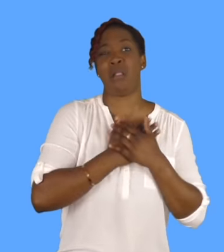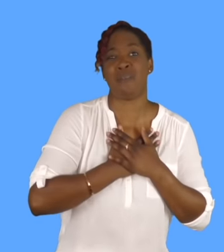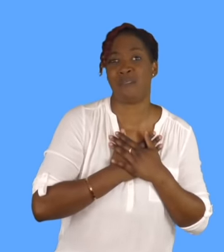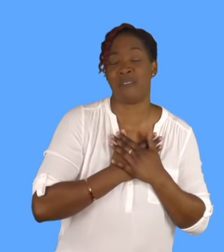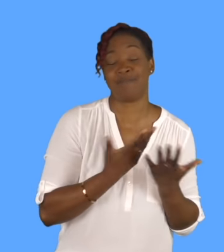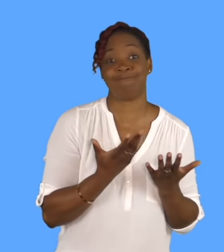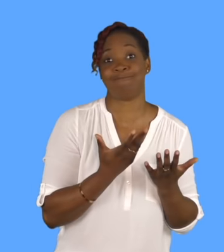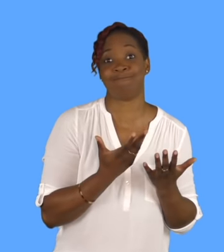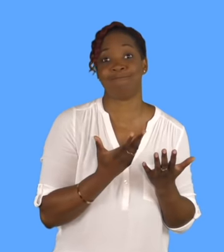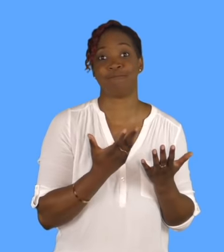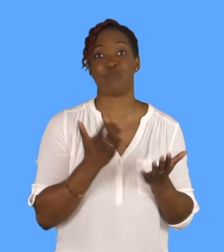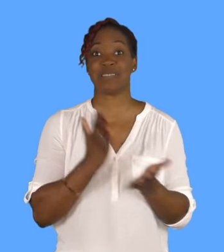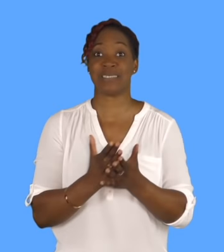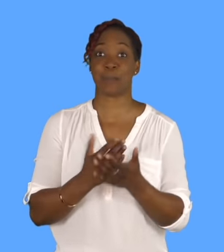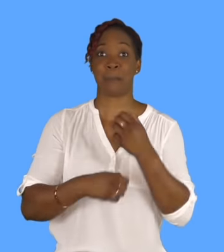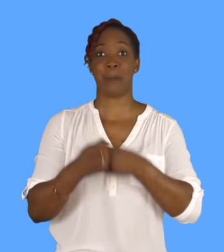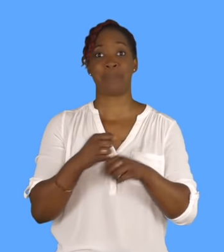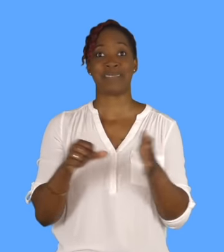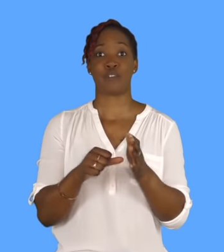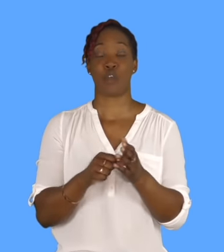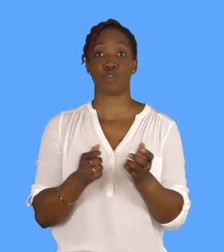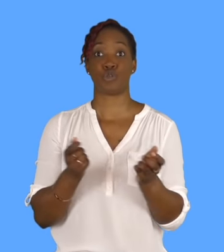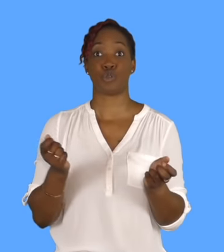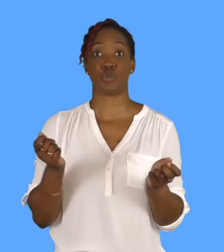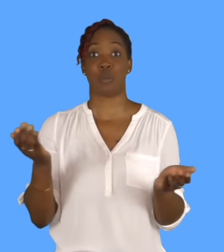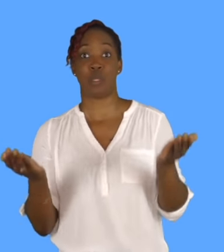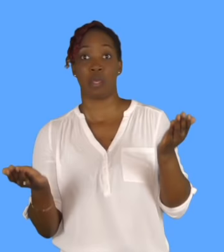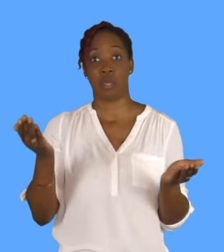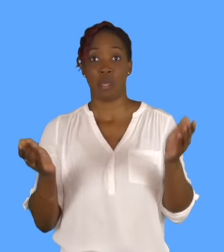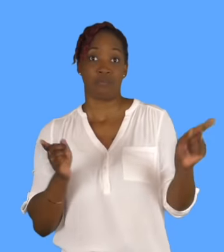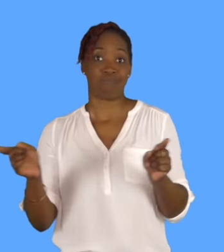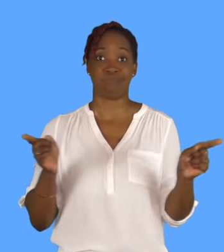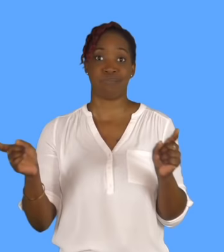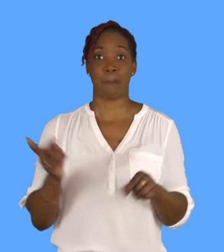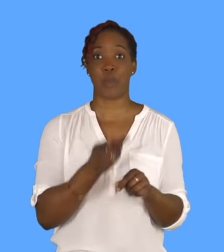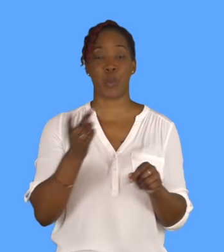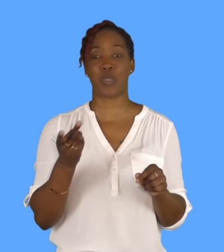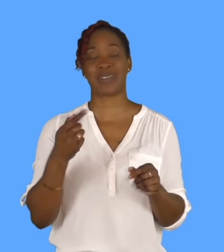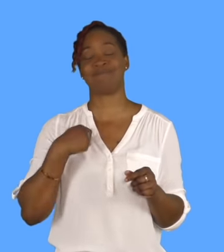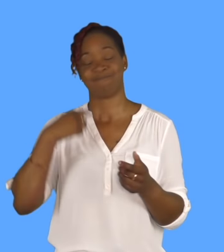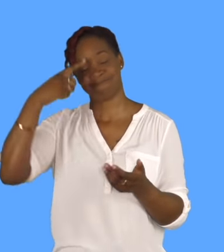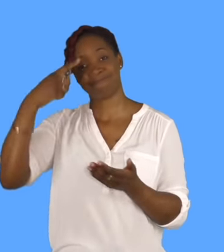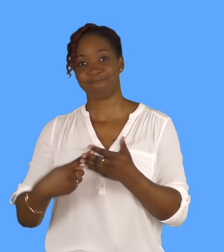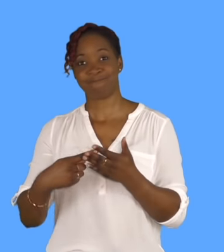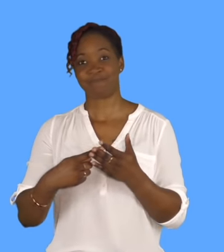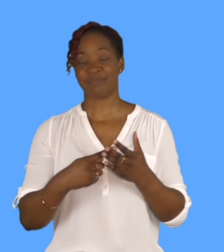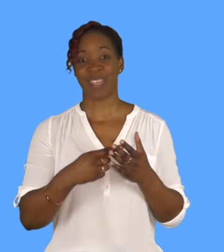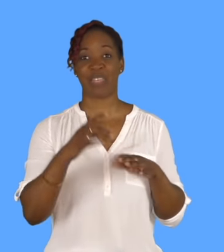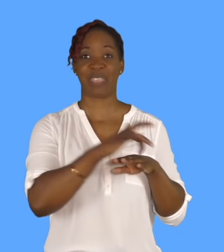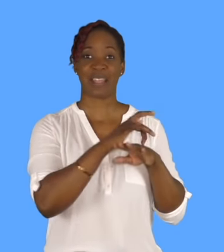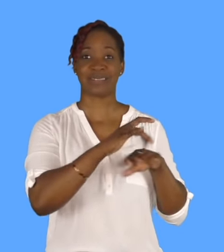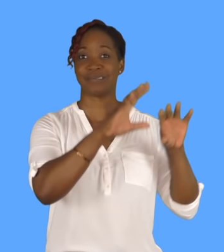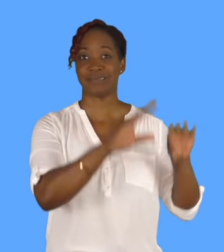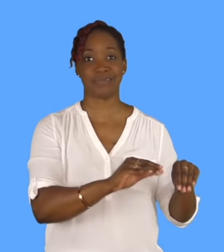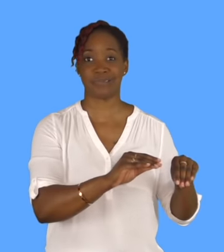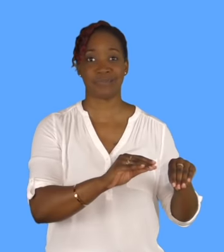to juggle the two. And it was just a conscious decision to stop theatre for the time being because it's not possible to plan properly